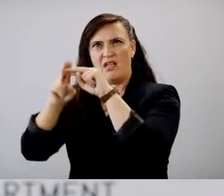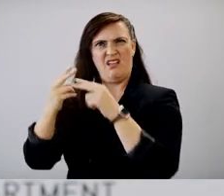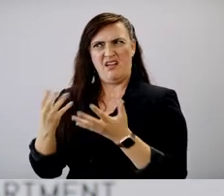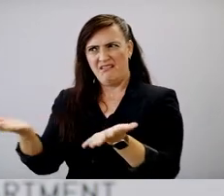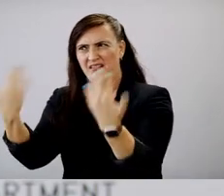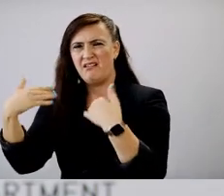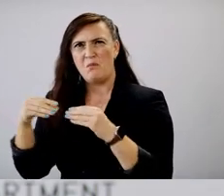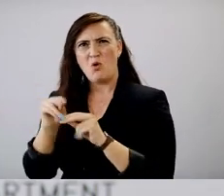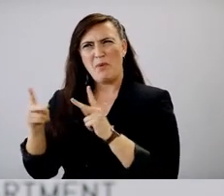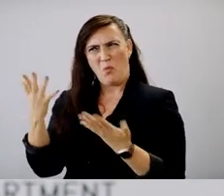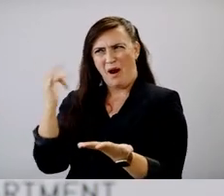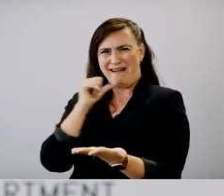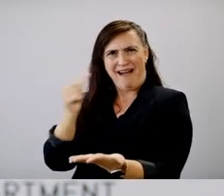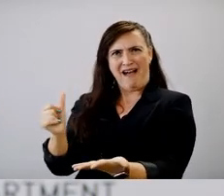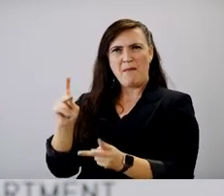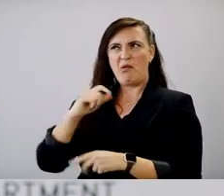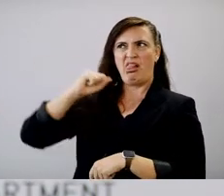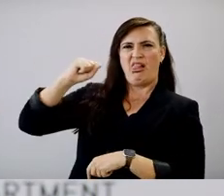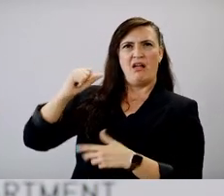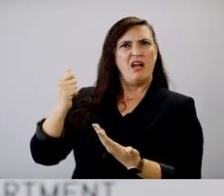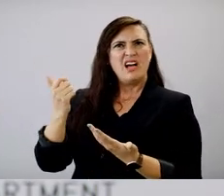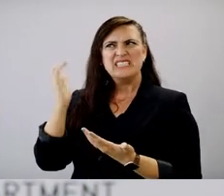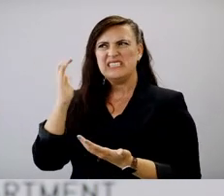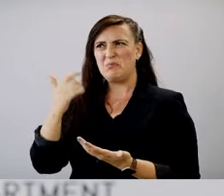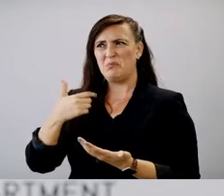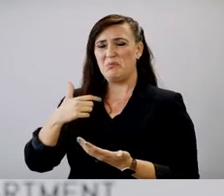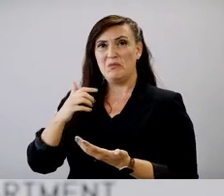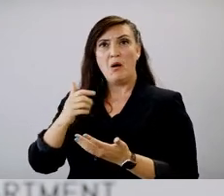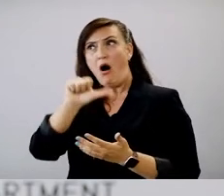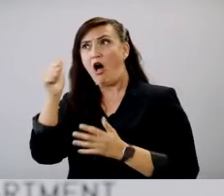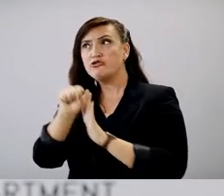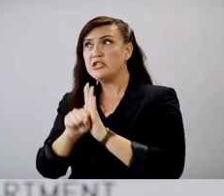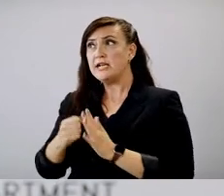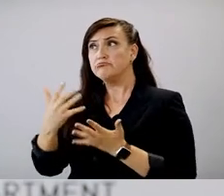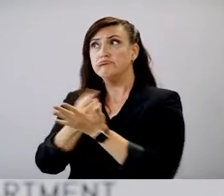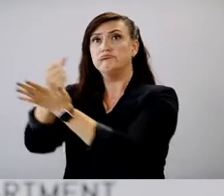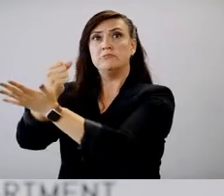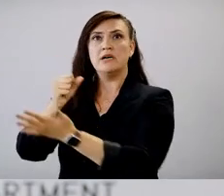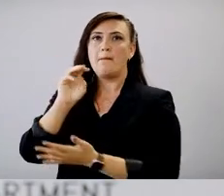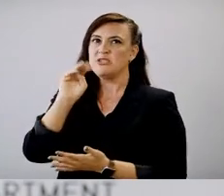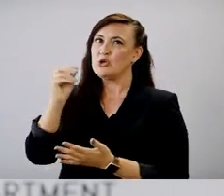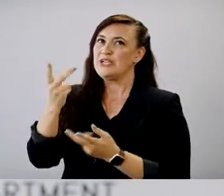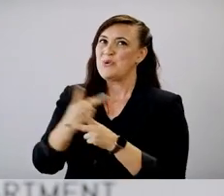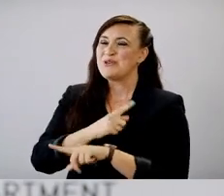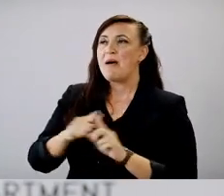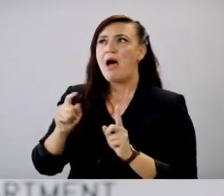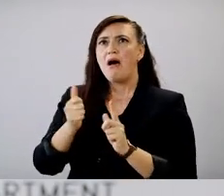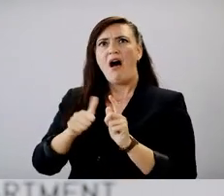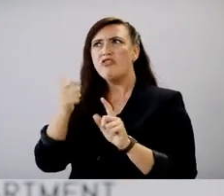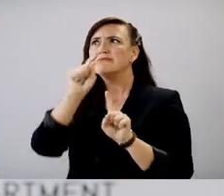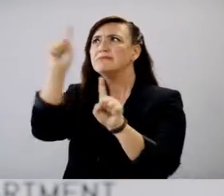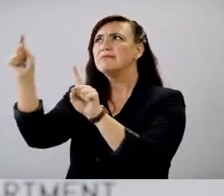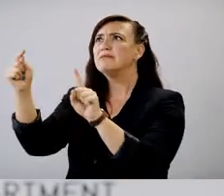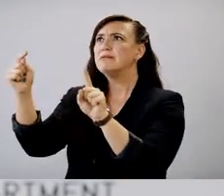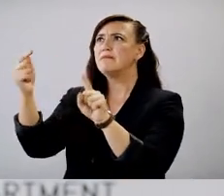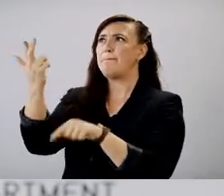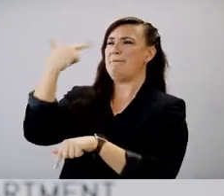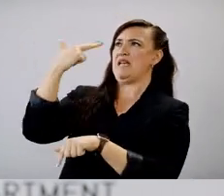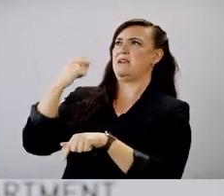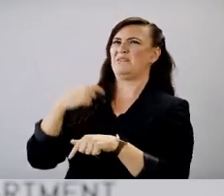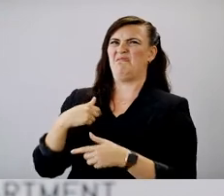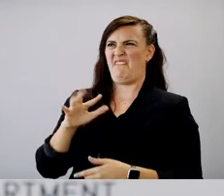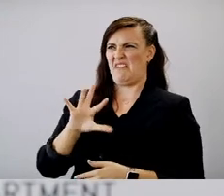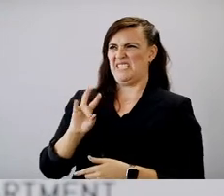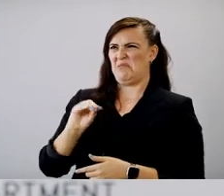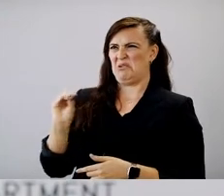aren't we getting more people vaccinated? We seem to be among the lower tier of states. We hate Missouri, but we, we, we, we sure aren't, uh, one of the